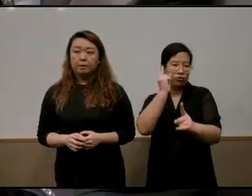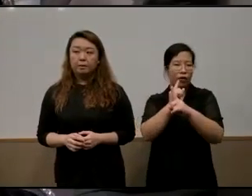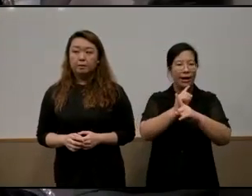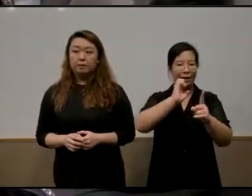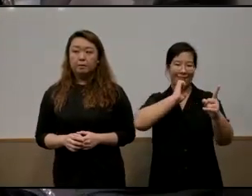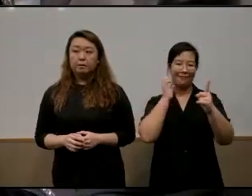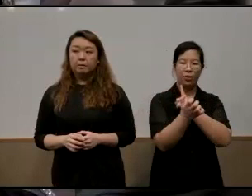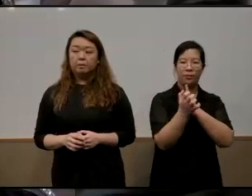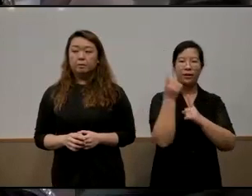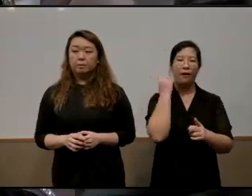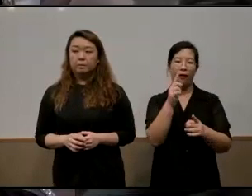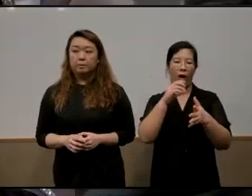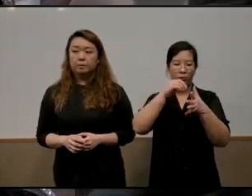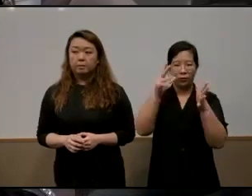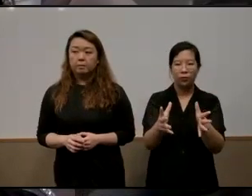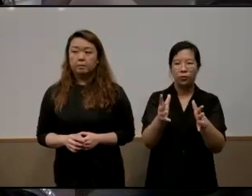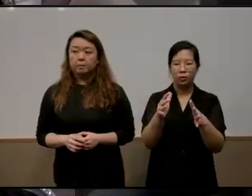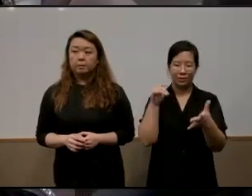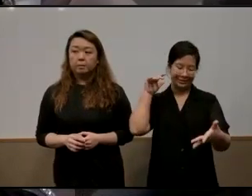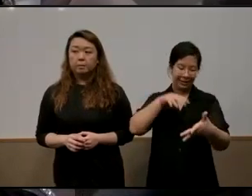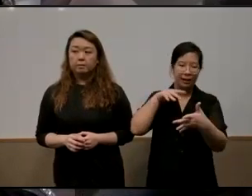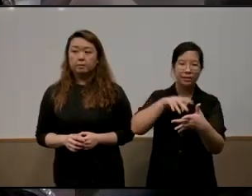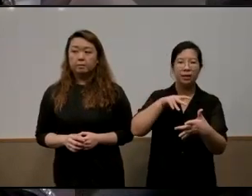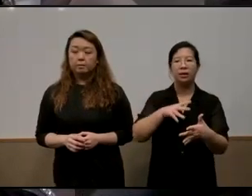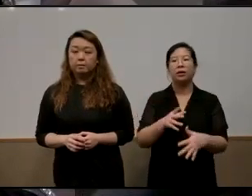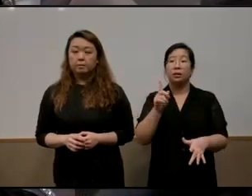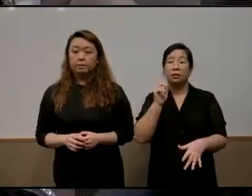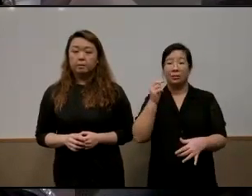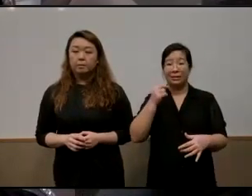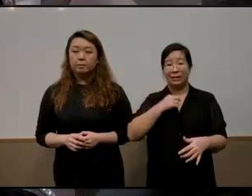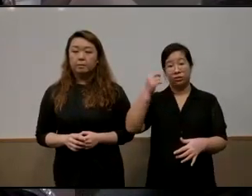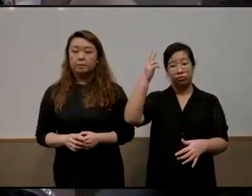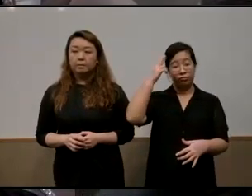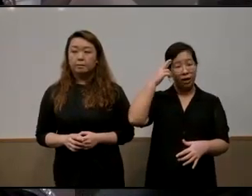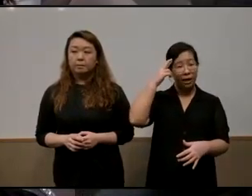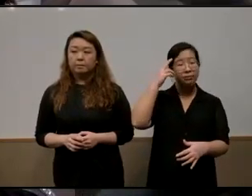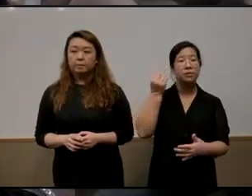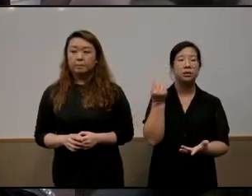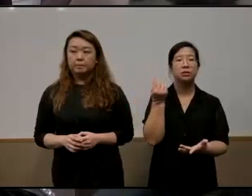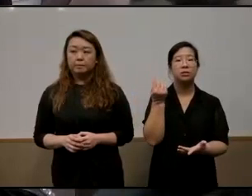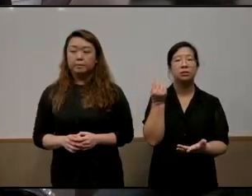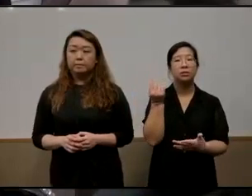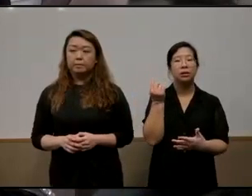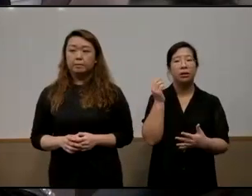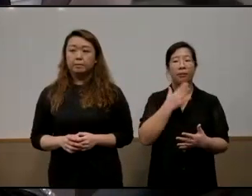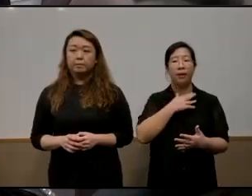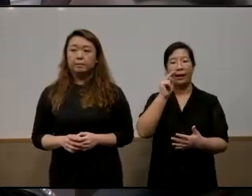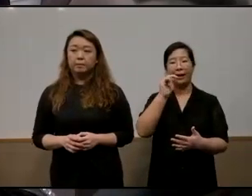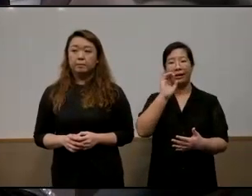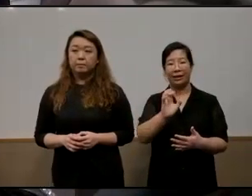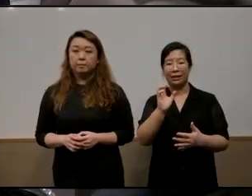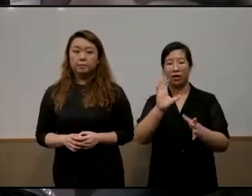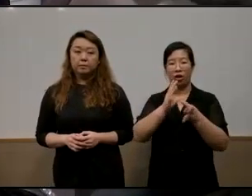right for the student to study and this reminds me of my nie colleagues world lo chini